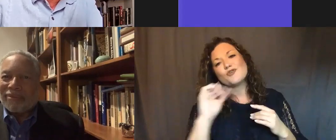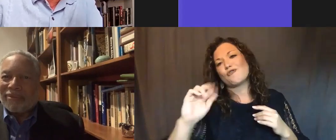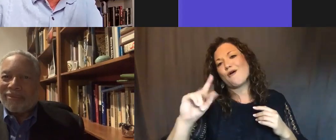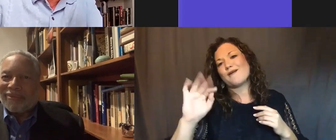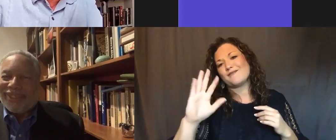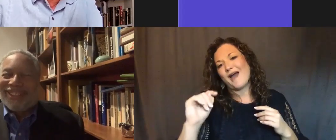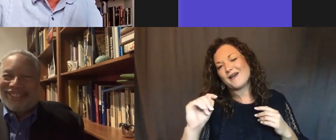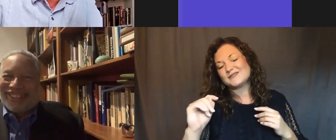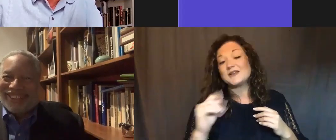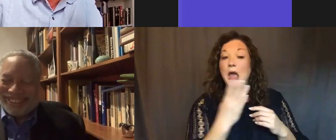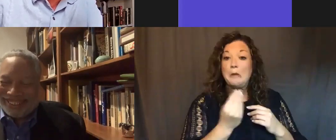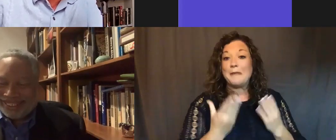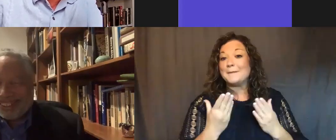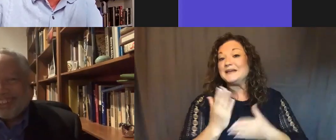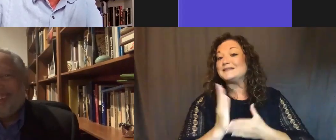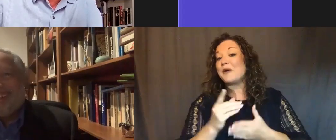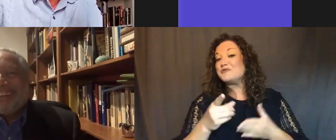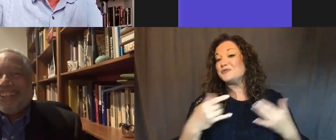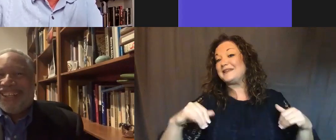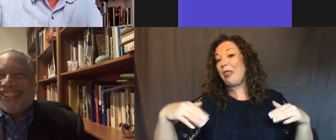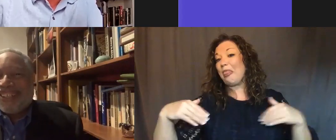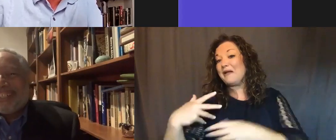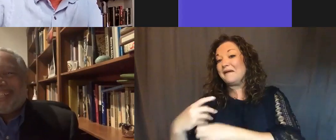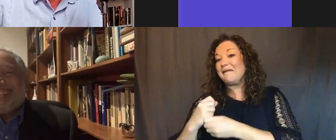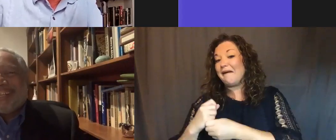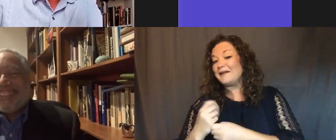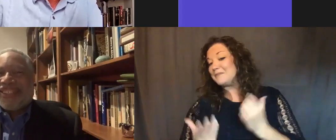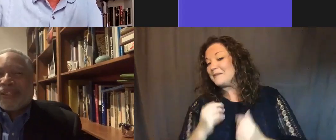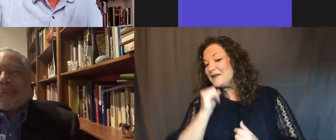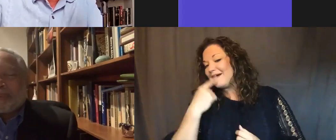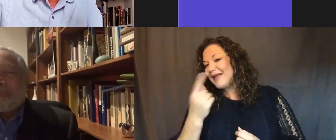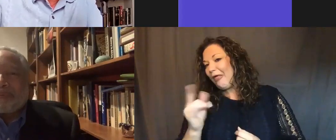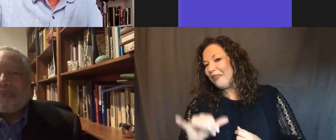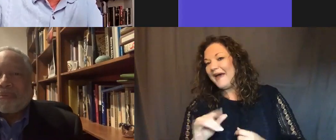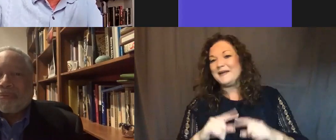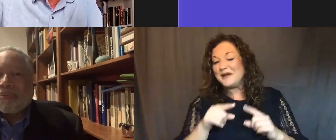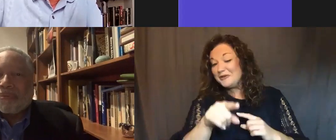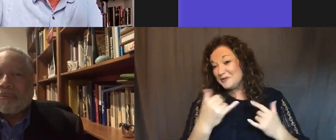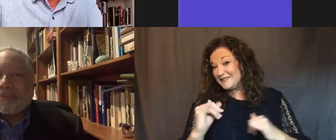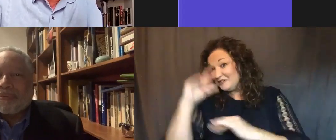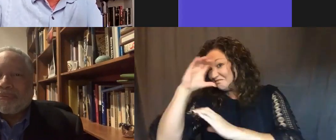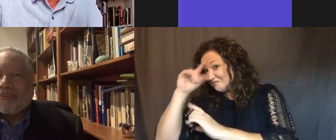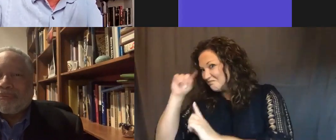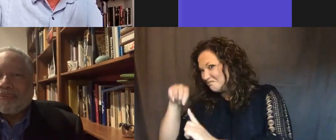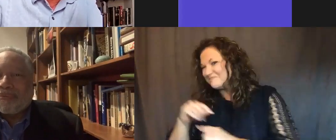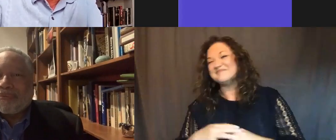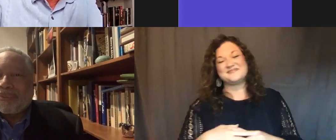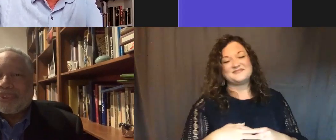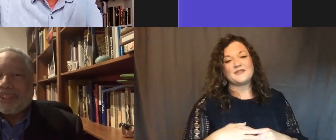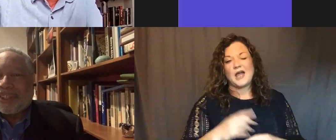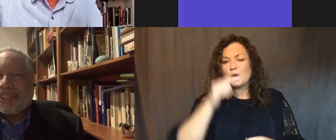didn't quite get that you're still after? You probably won't disclose that. But I do remember one